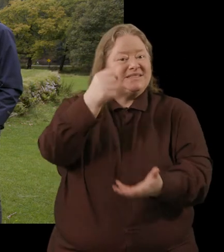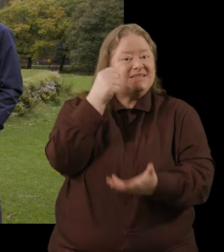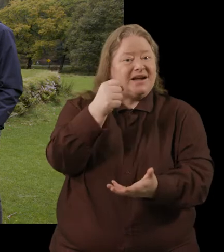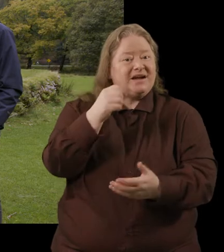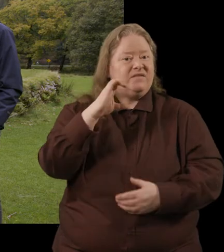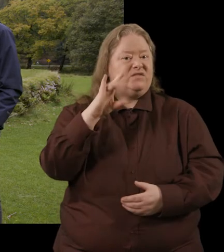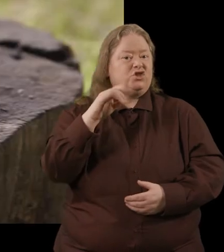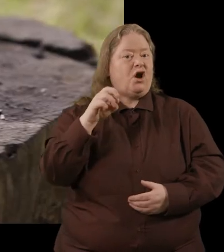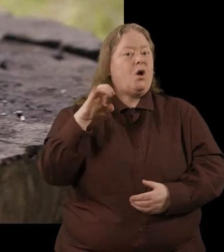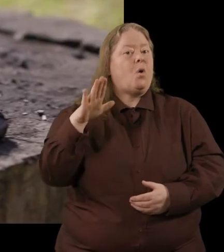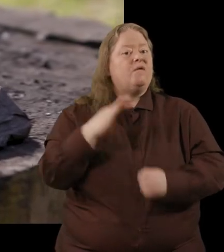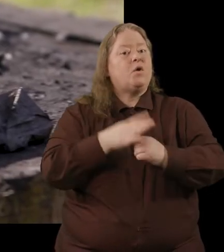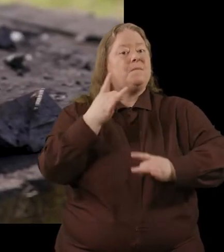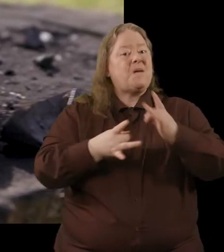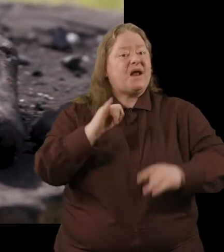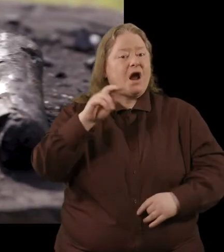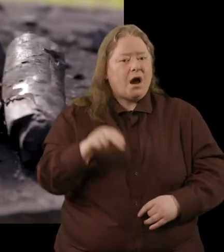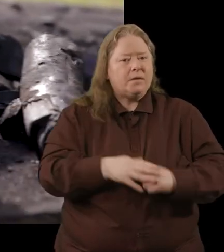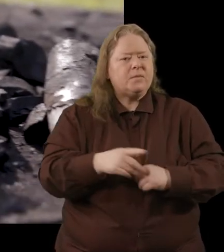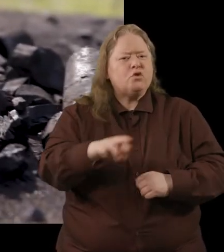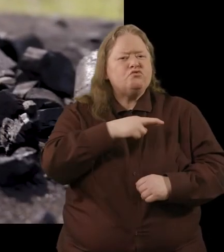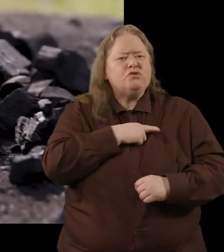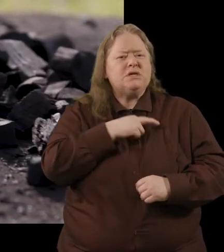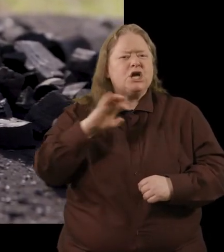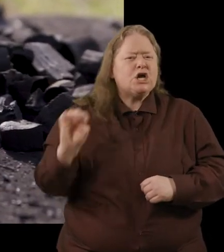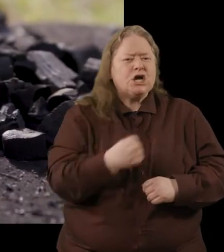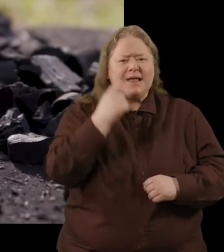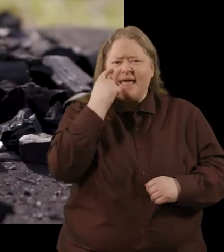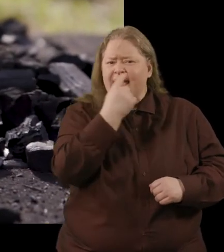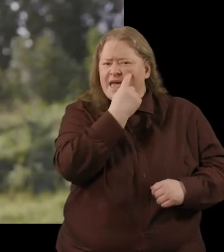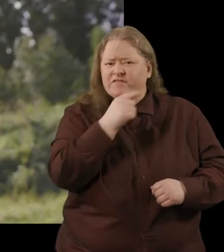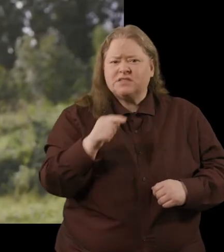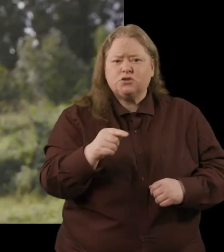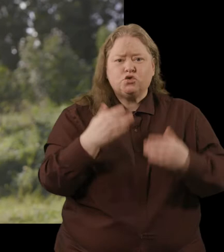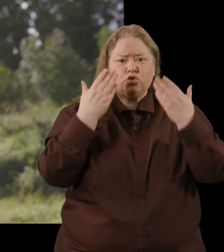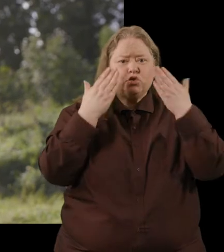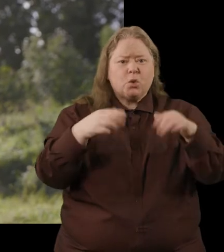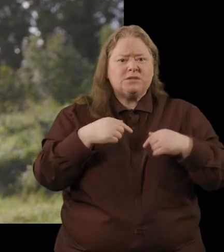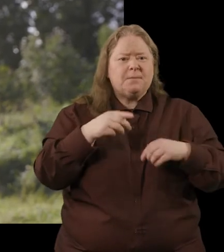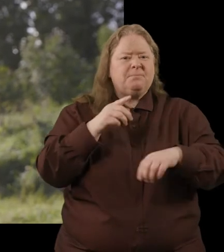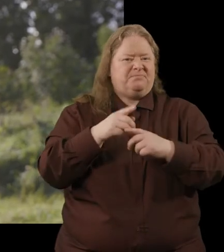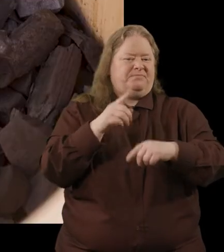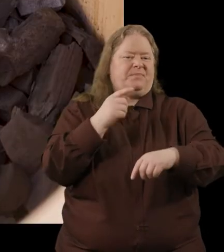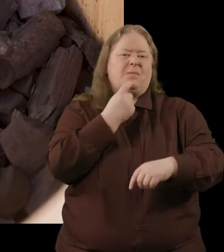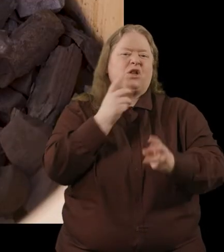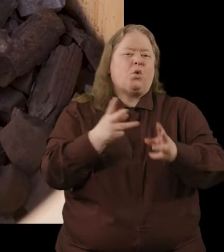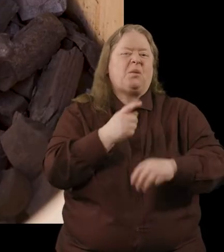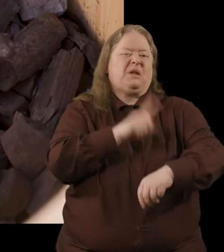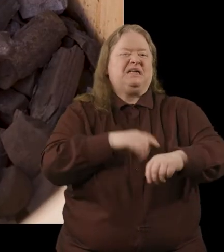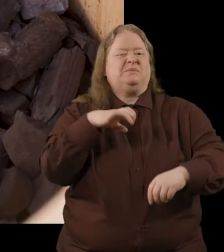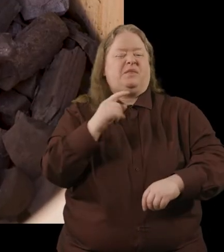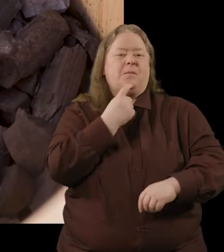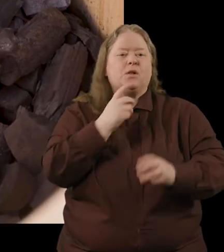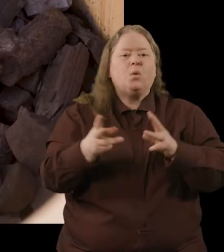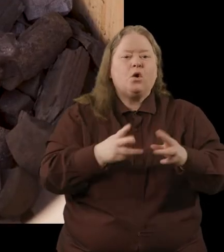charcoal for making iron. This really early evidence shows us that a blacksmith was working here